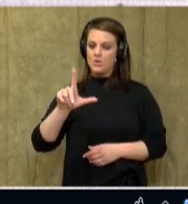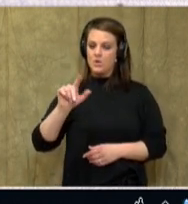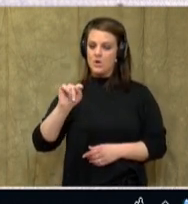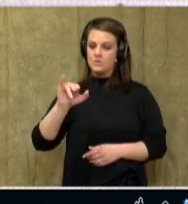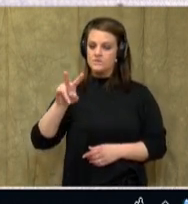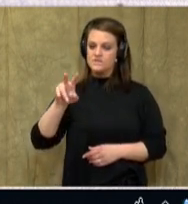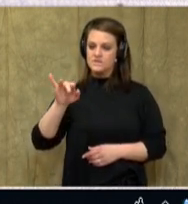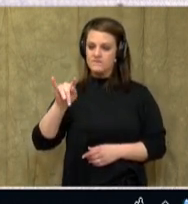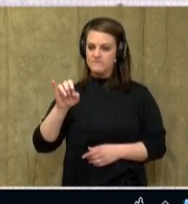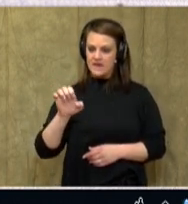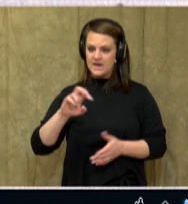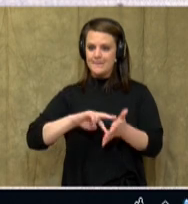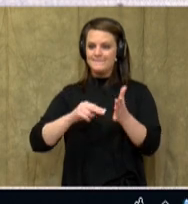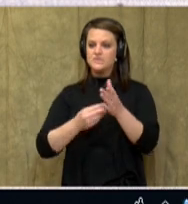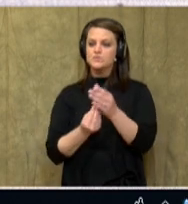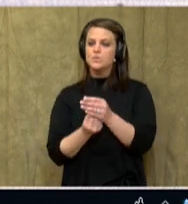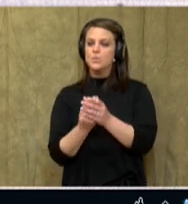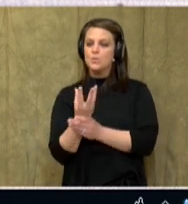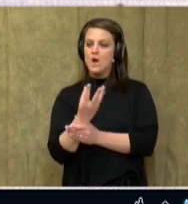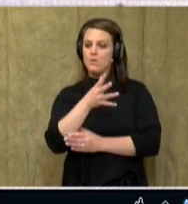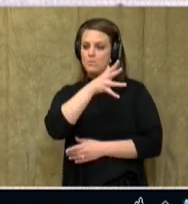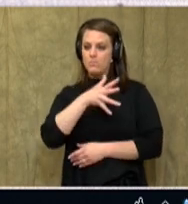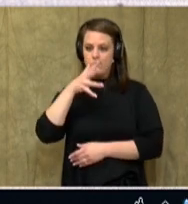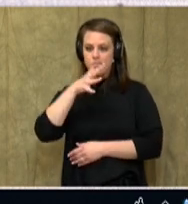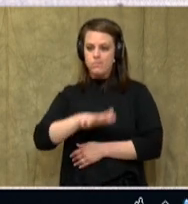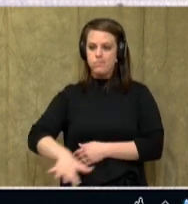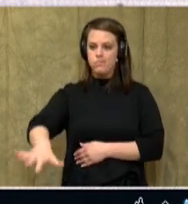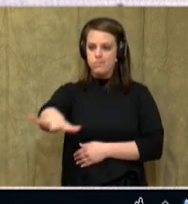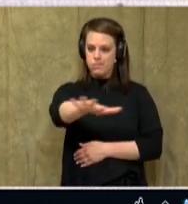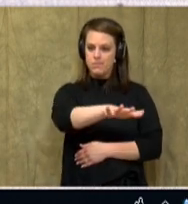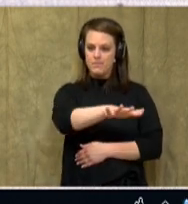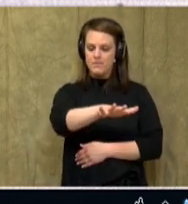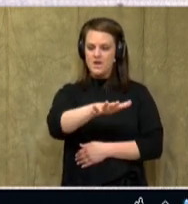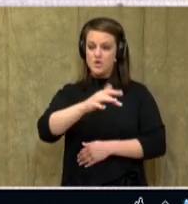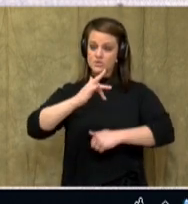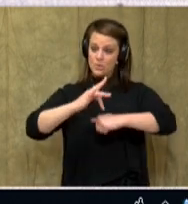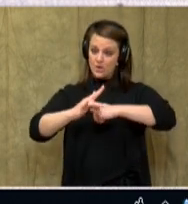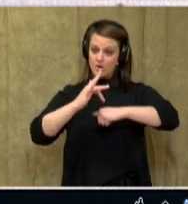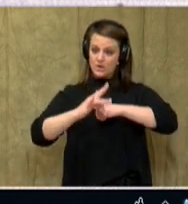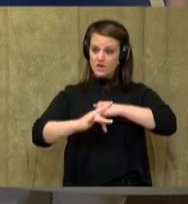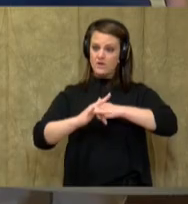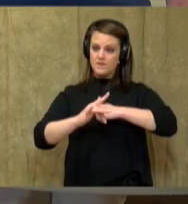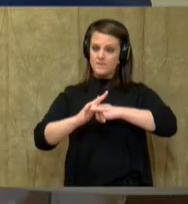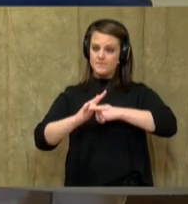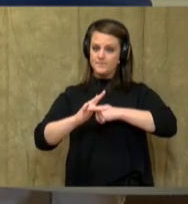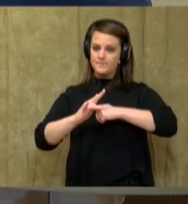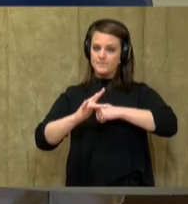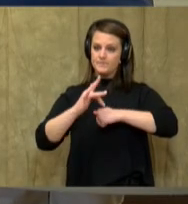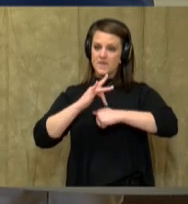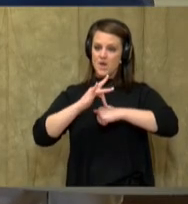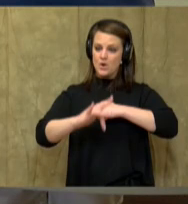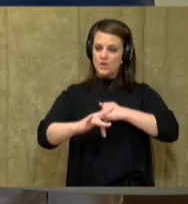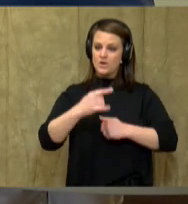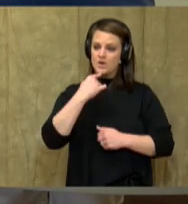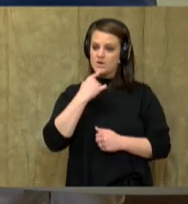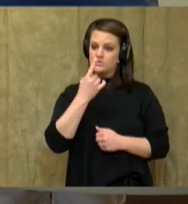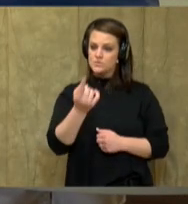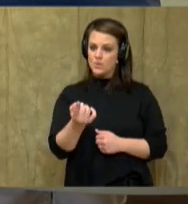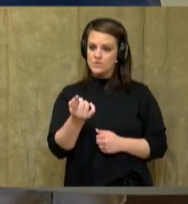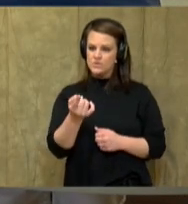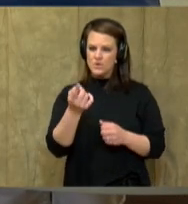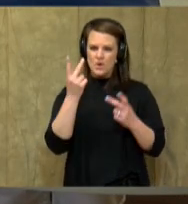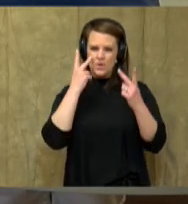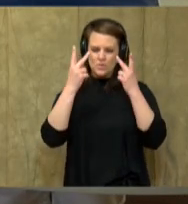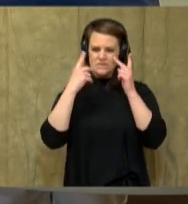grow as a farm crop. Now, boys and girls, when we talked earlier in our standard, I told you that we would actually see an